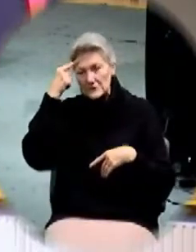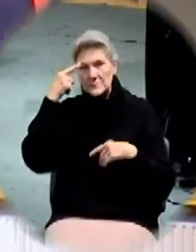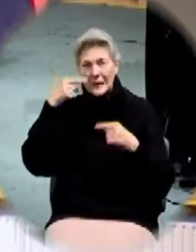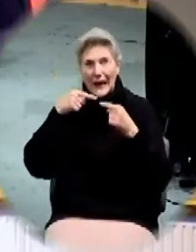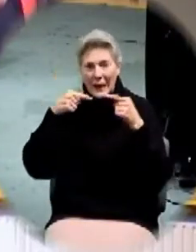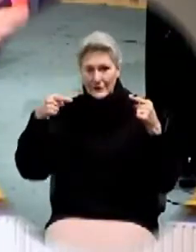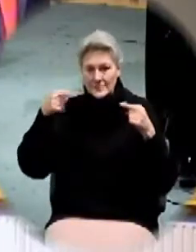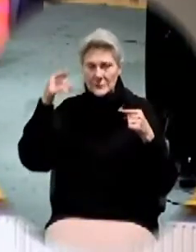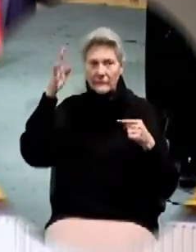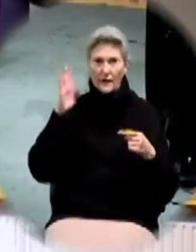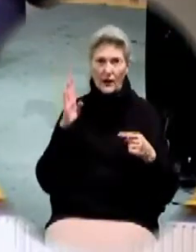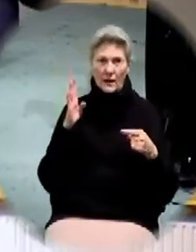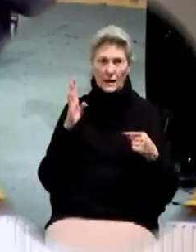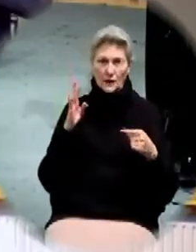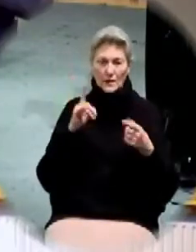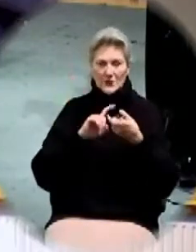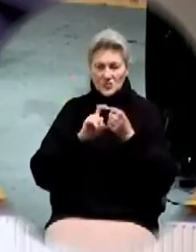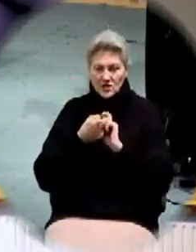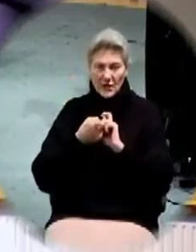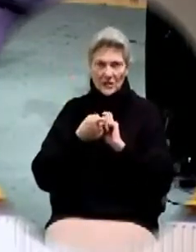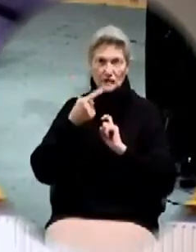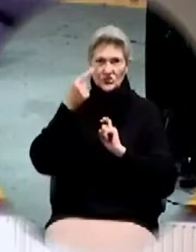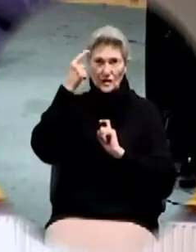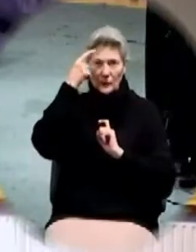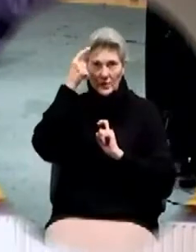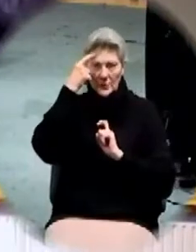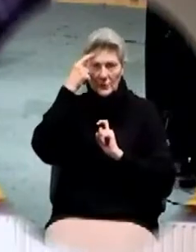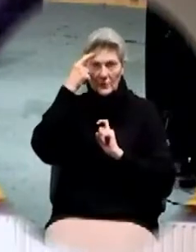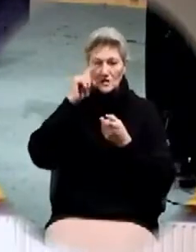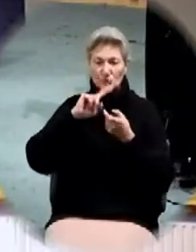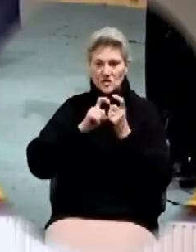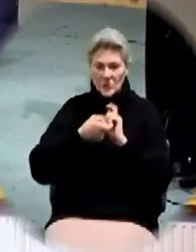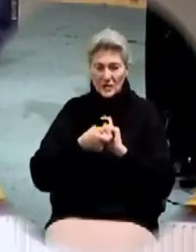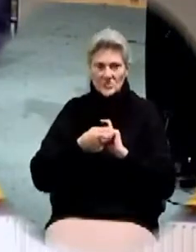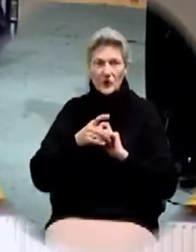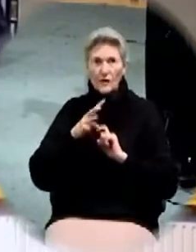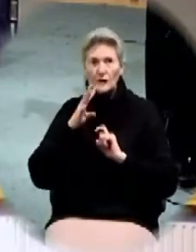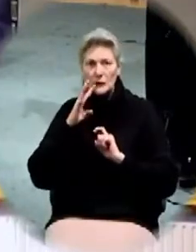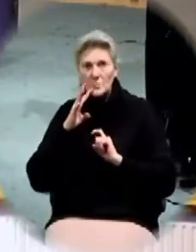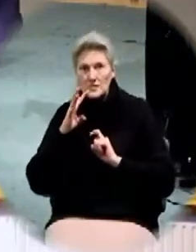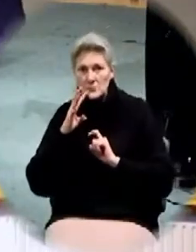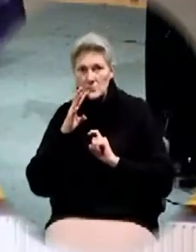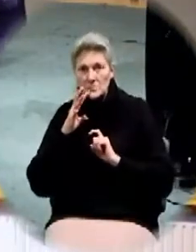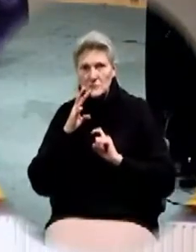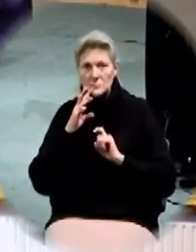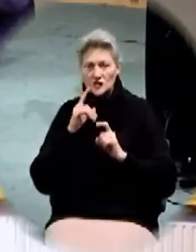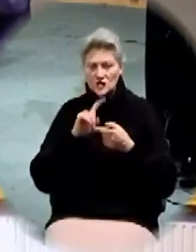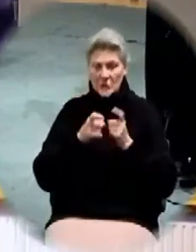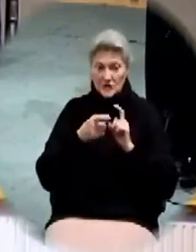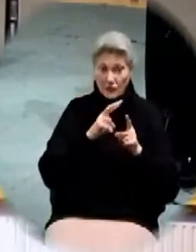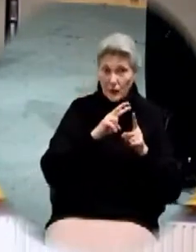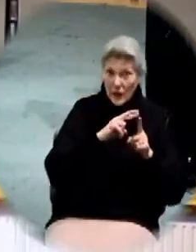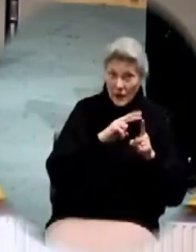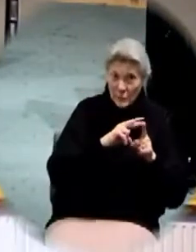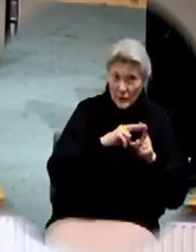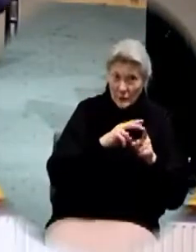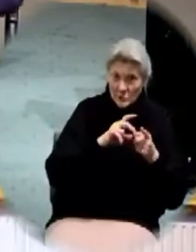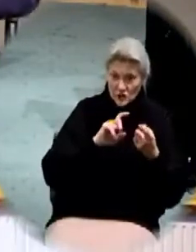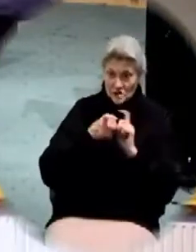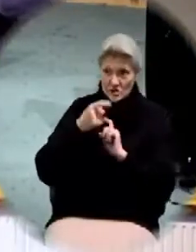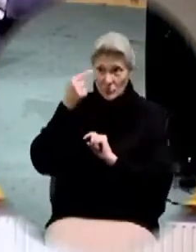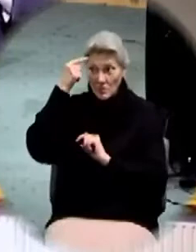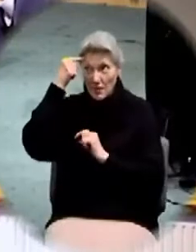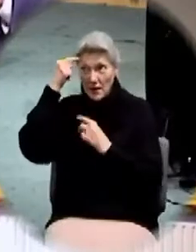And we need to change our verbiage. We need to change our vernacular. We need to change our vocabulary or whatever you want to call it. We need to change our mindset